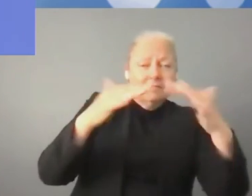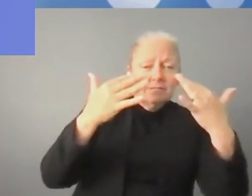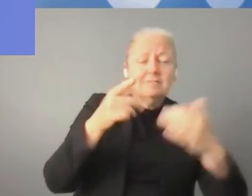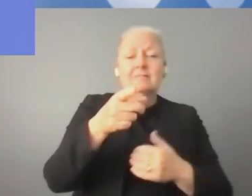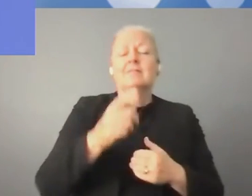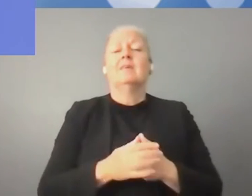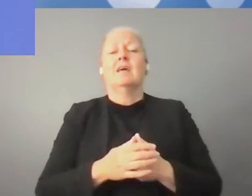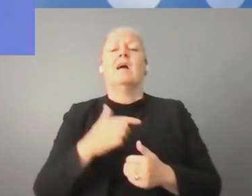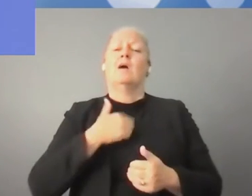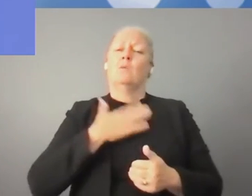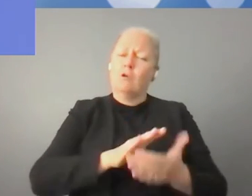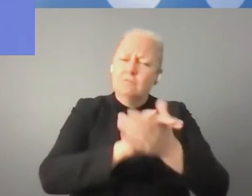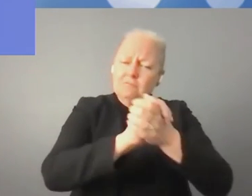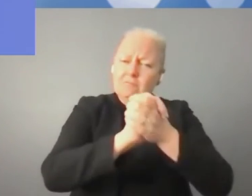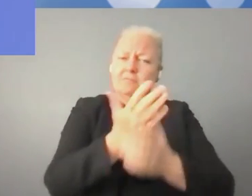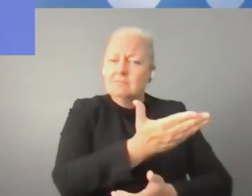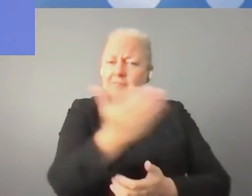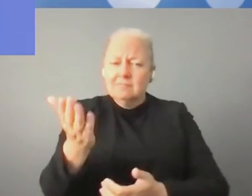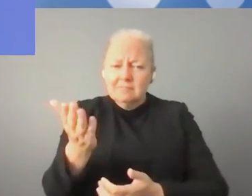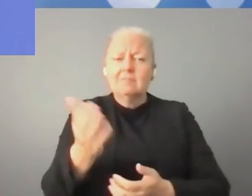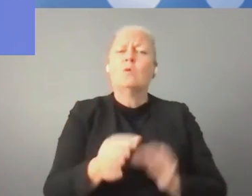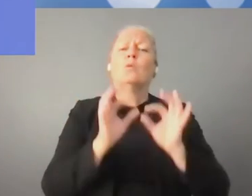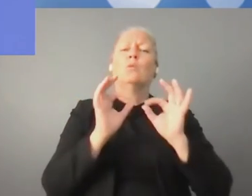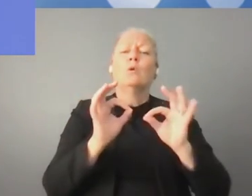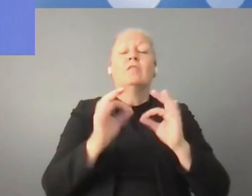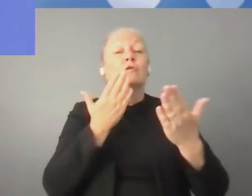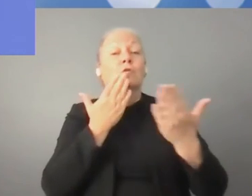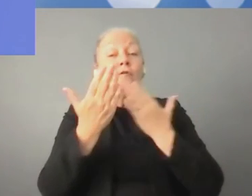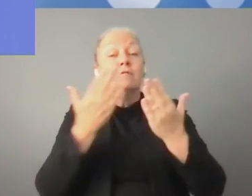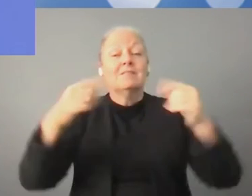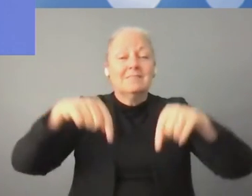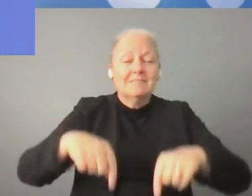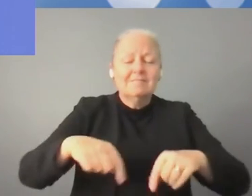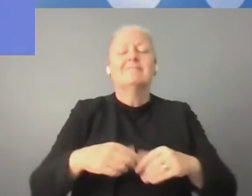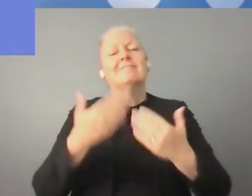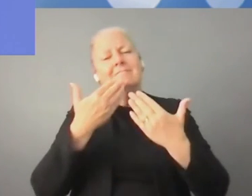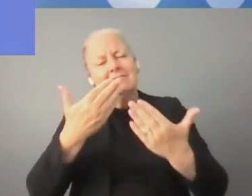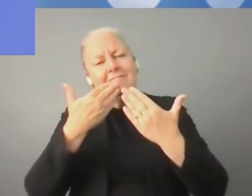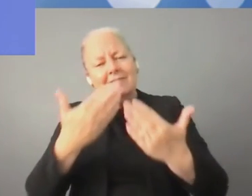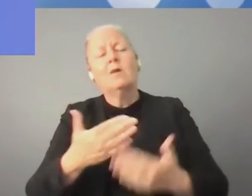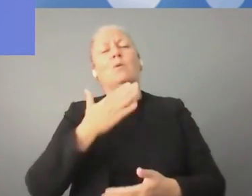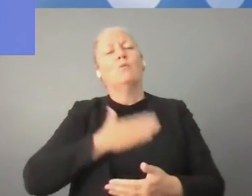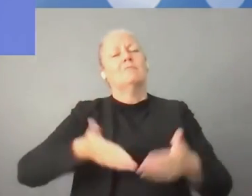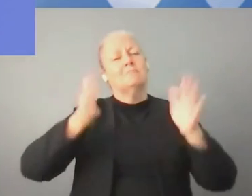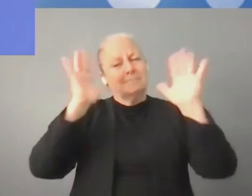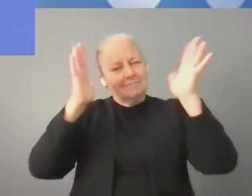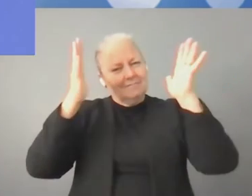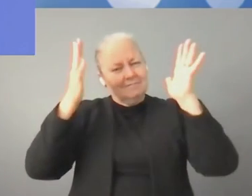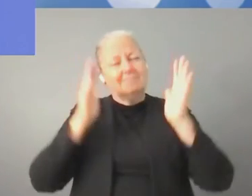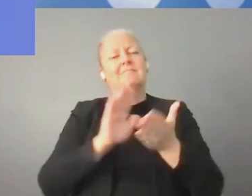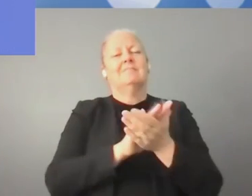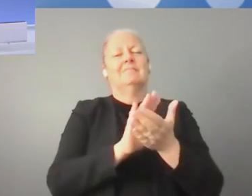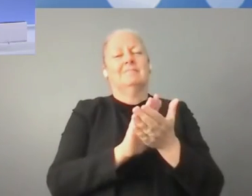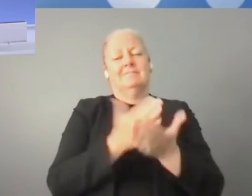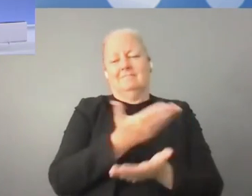wish you actually the fruitful conference. Thank you again, and let's give a big round of applause for our panelists. Thank